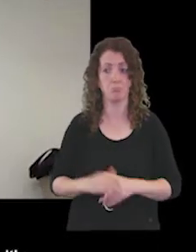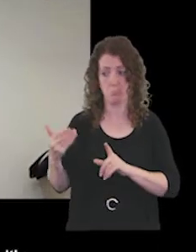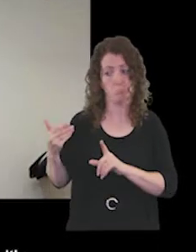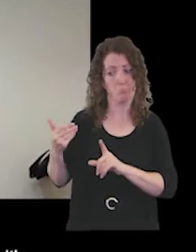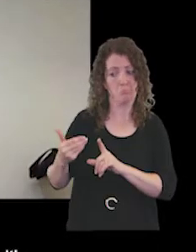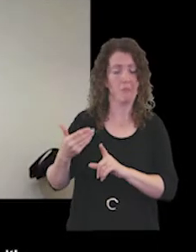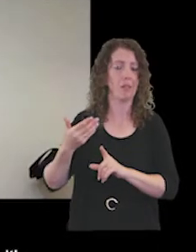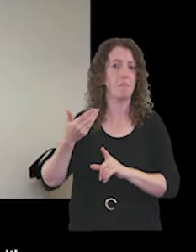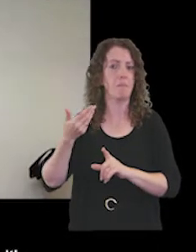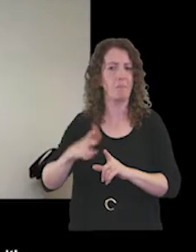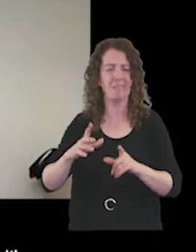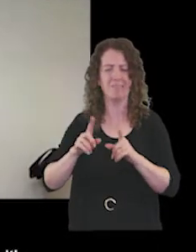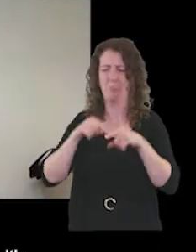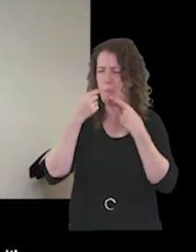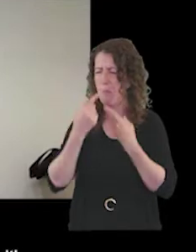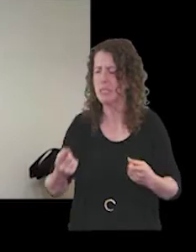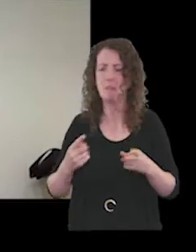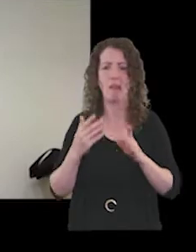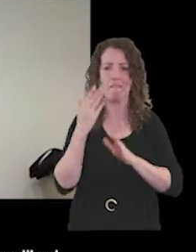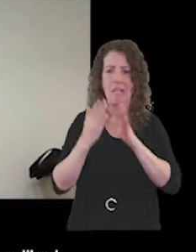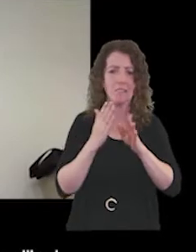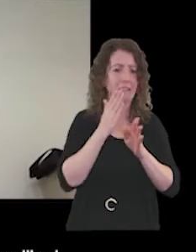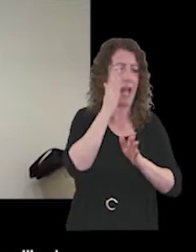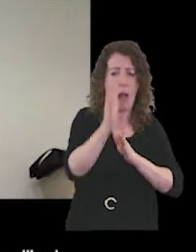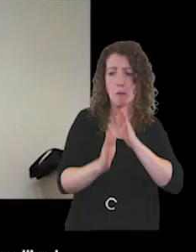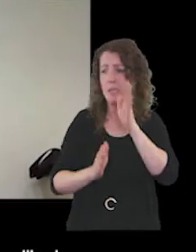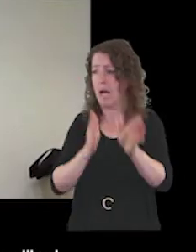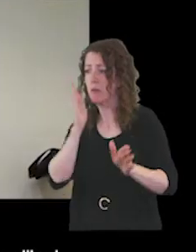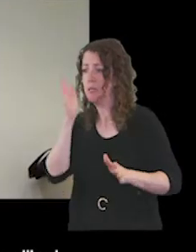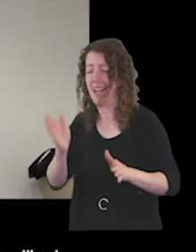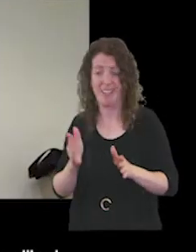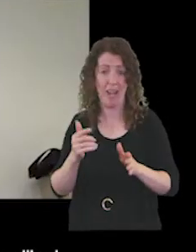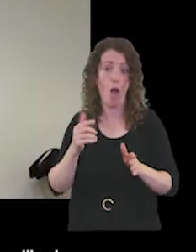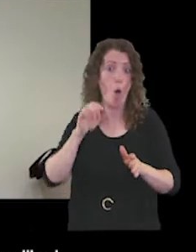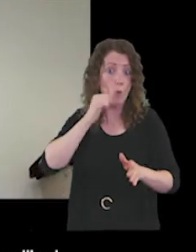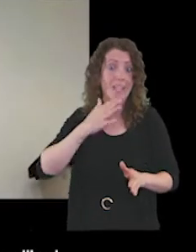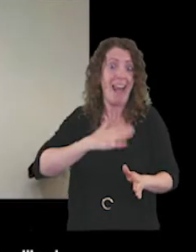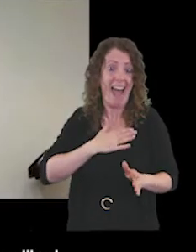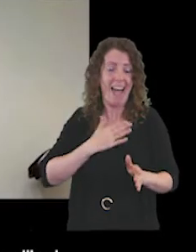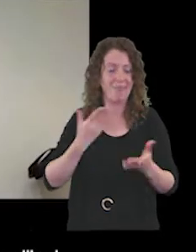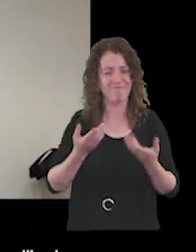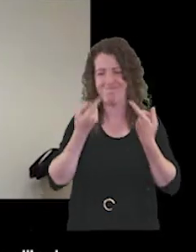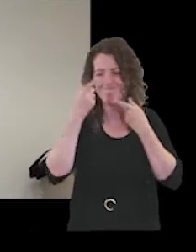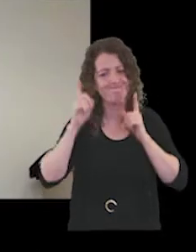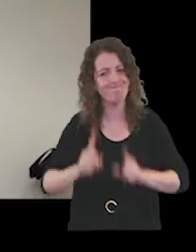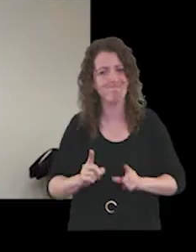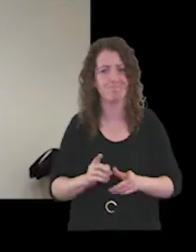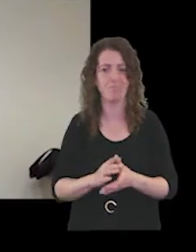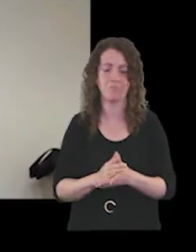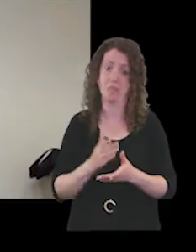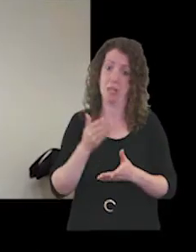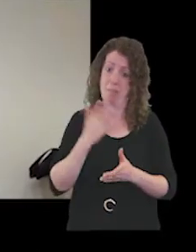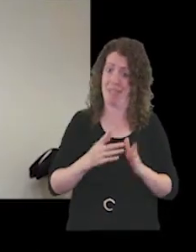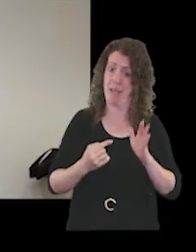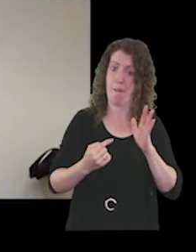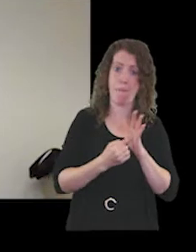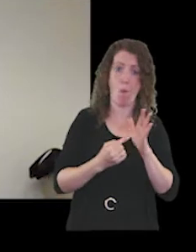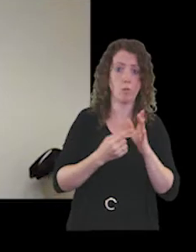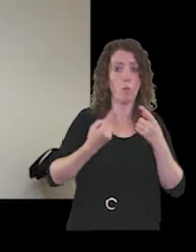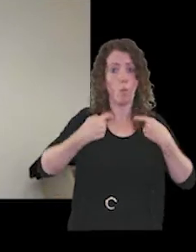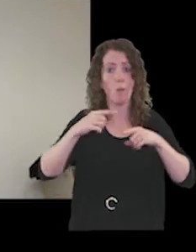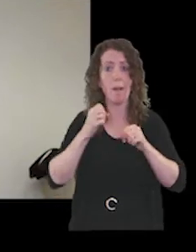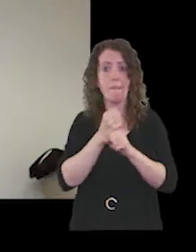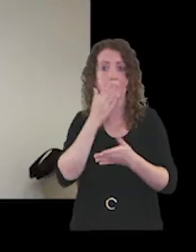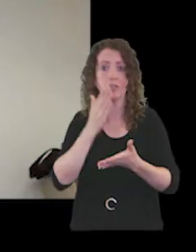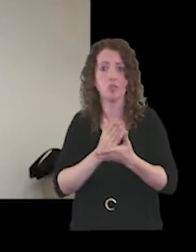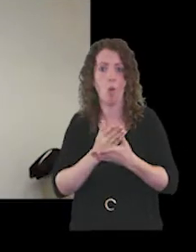been impossible to visit in person as many areas as I would have liked. It's been really important that we make sure that